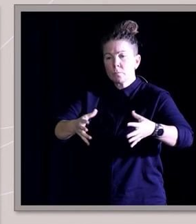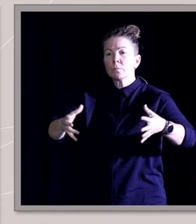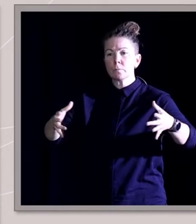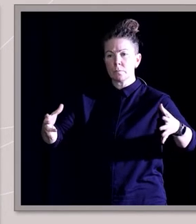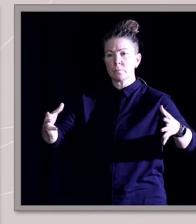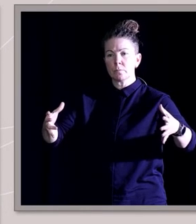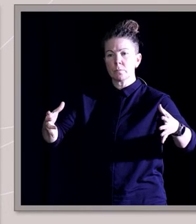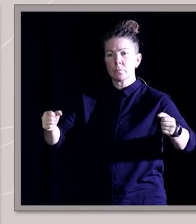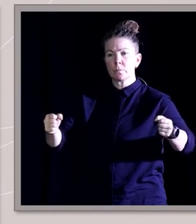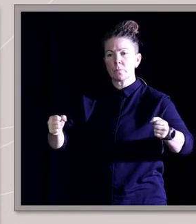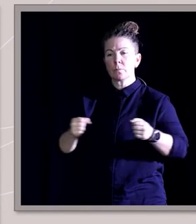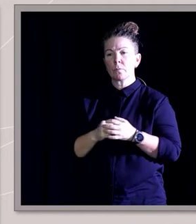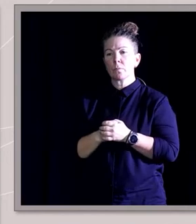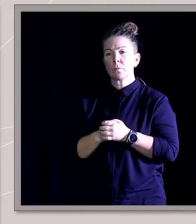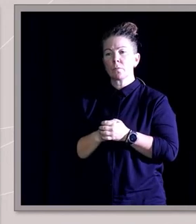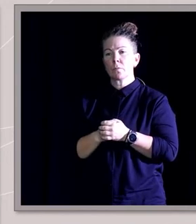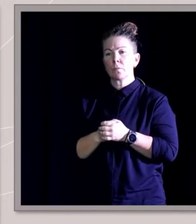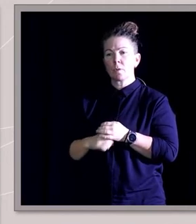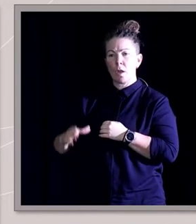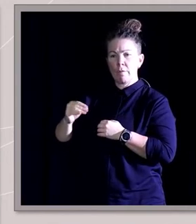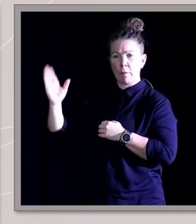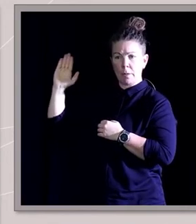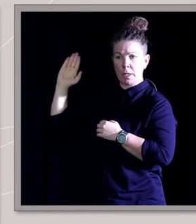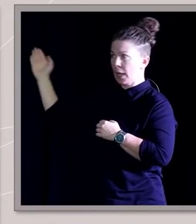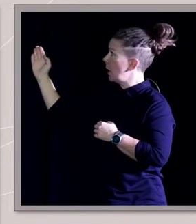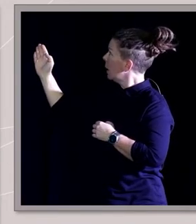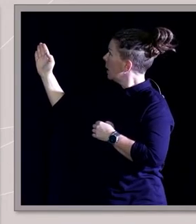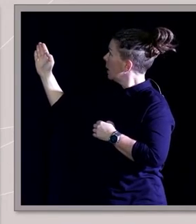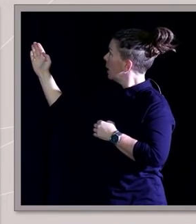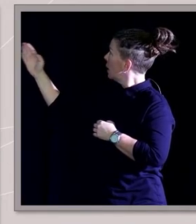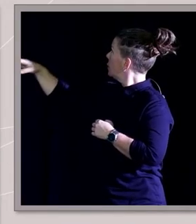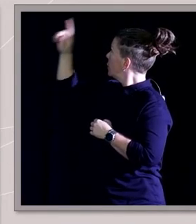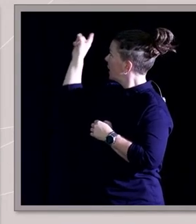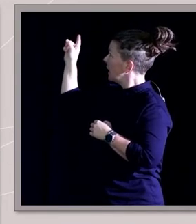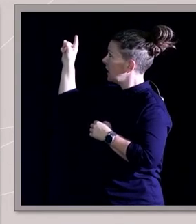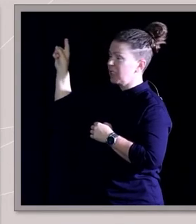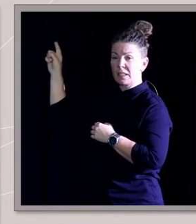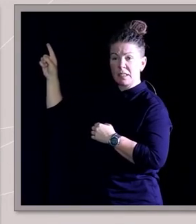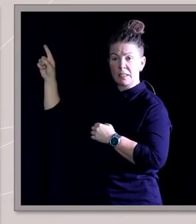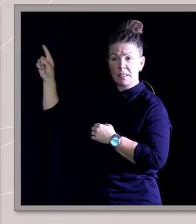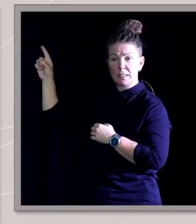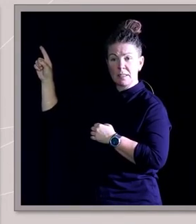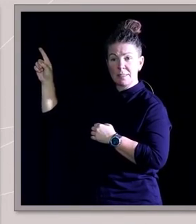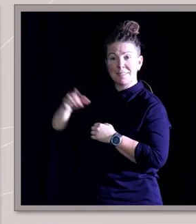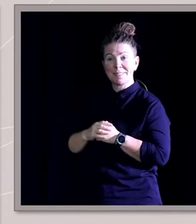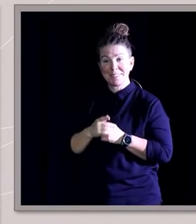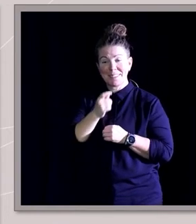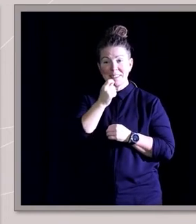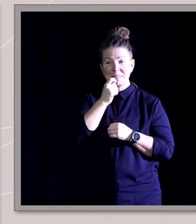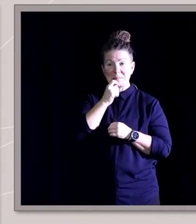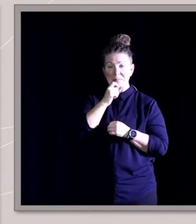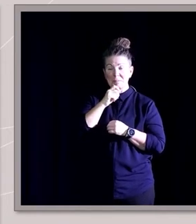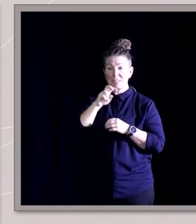to get from this point to this point, there was a very